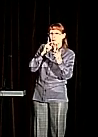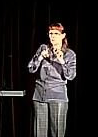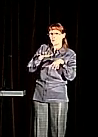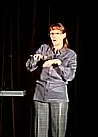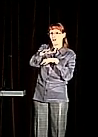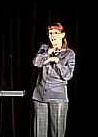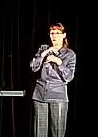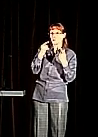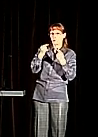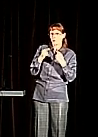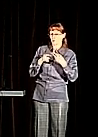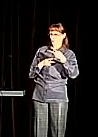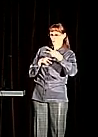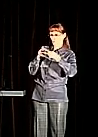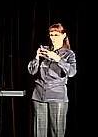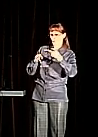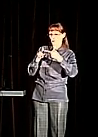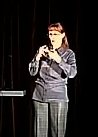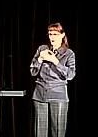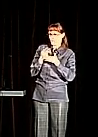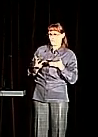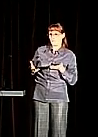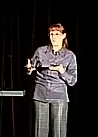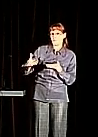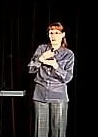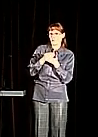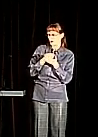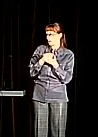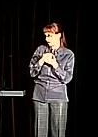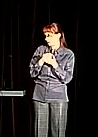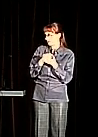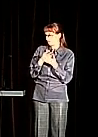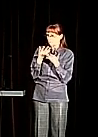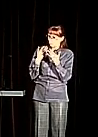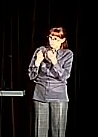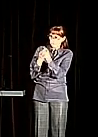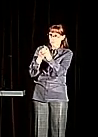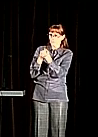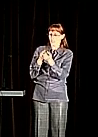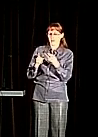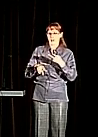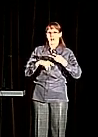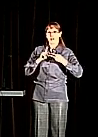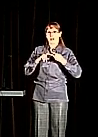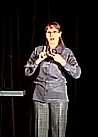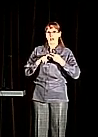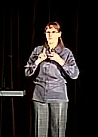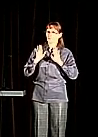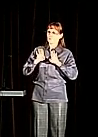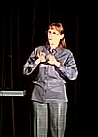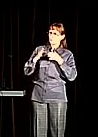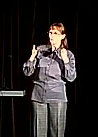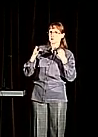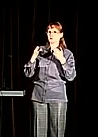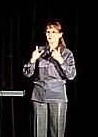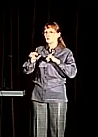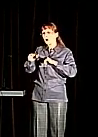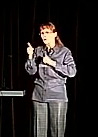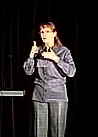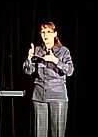and being open to alternate modes of communication, be it texting, email,